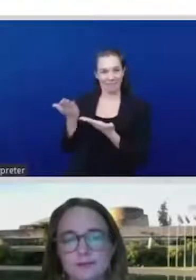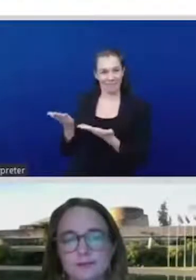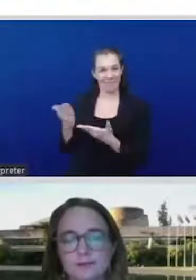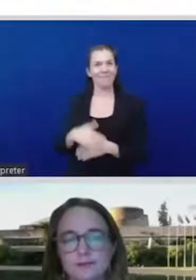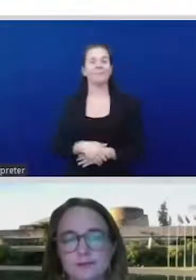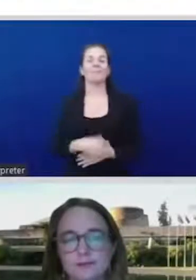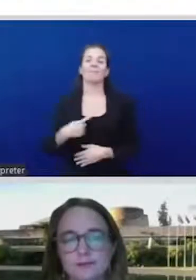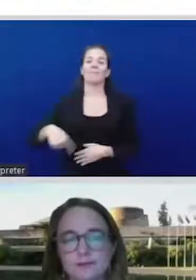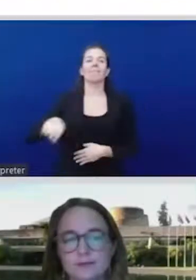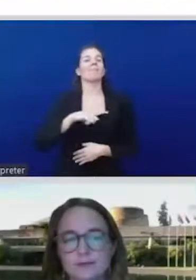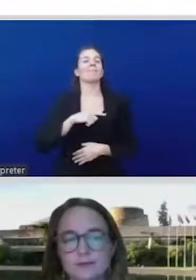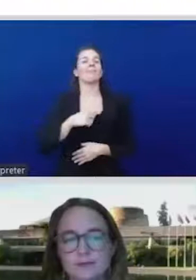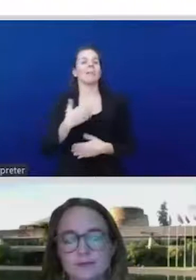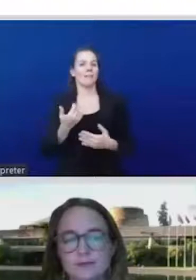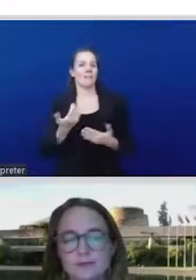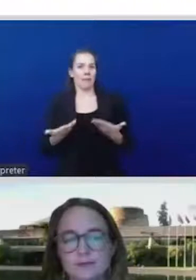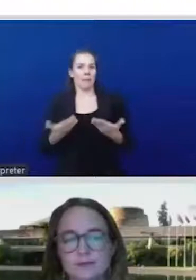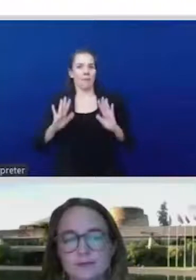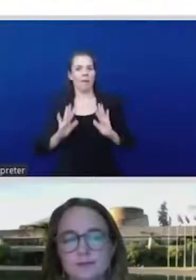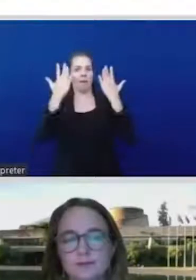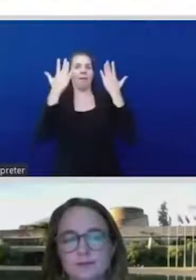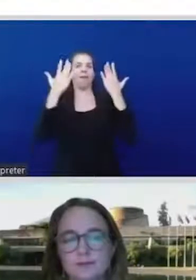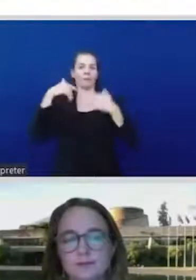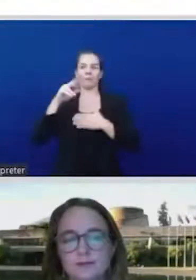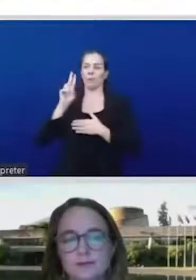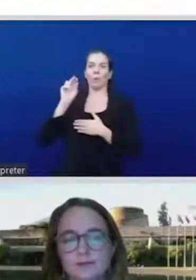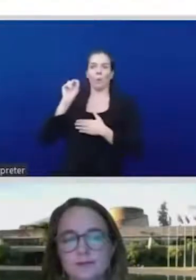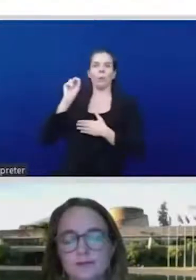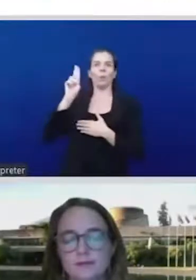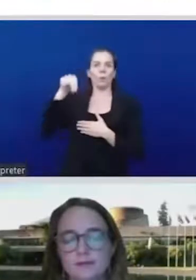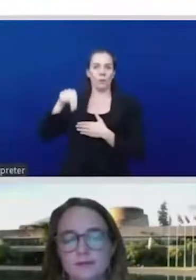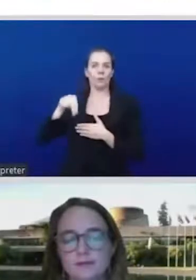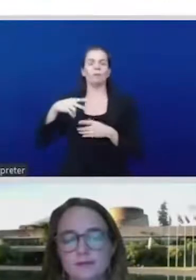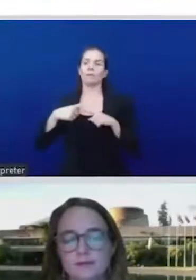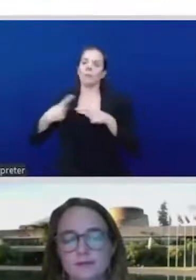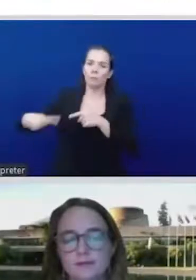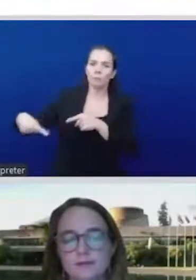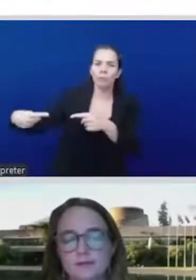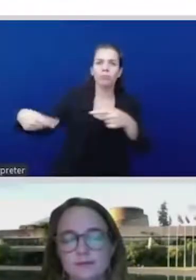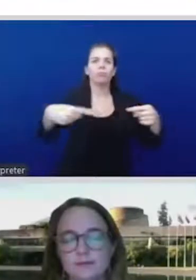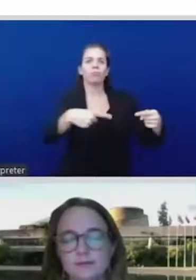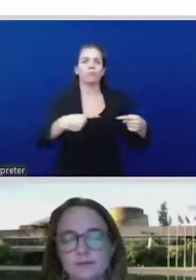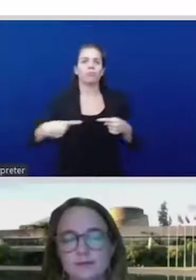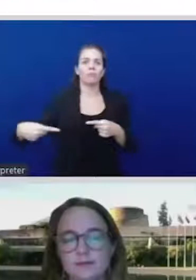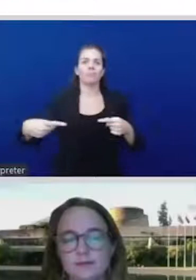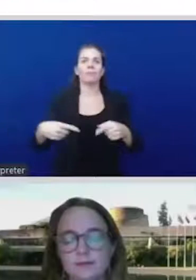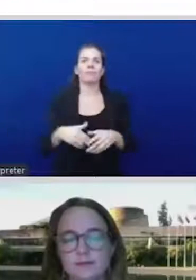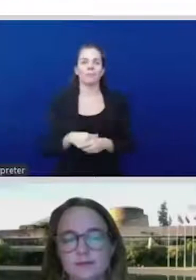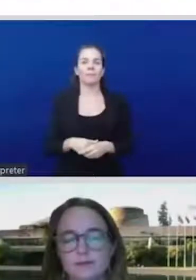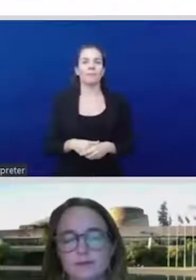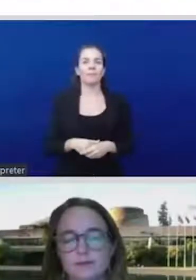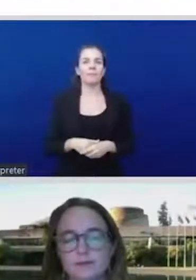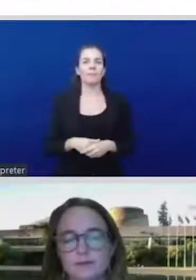opportunities, but also the limitations to really challenge the growing corporate abuse, all the things that you have mentioned about